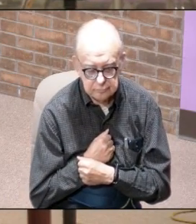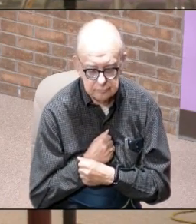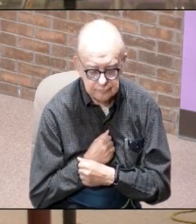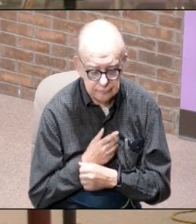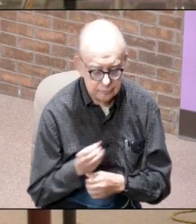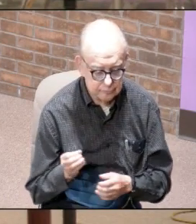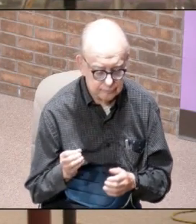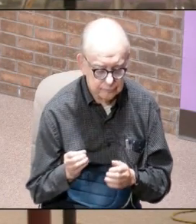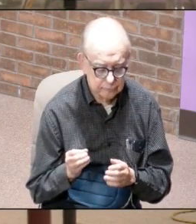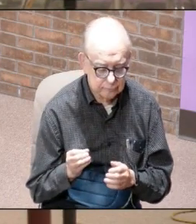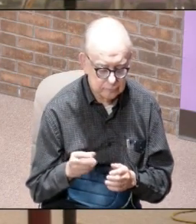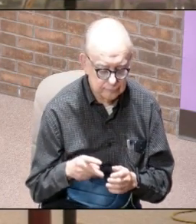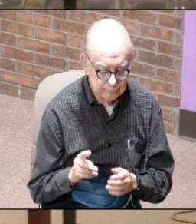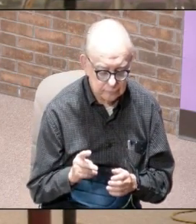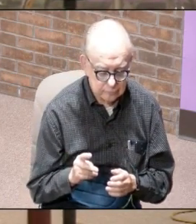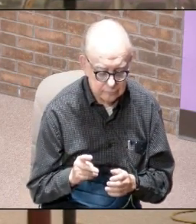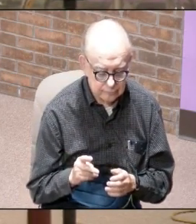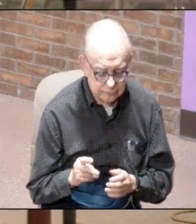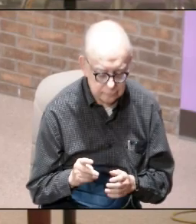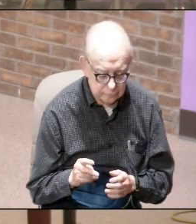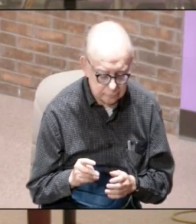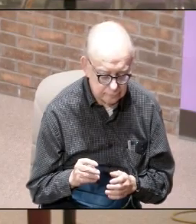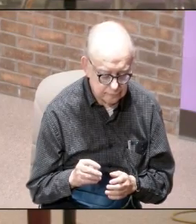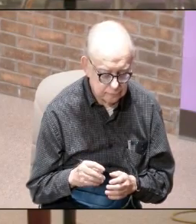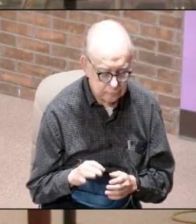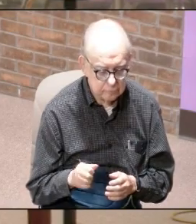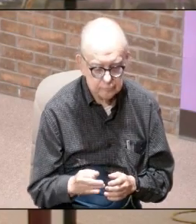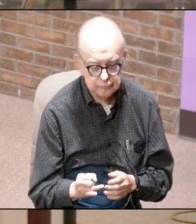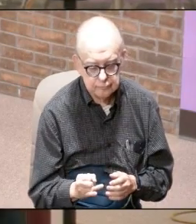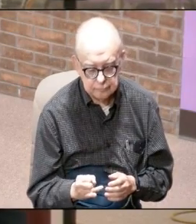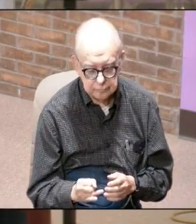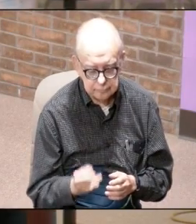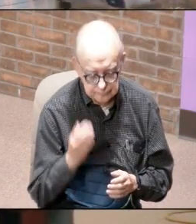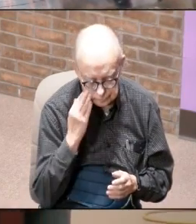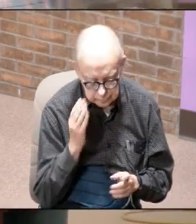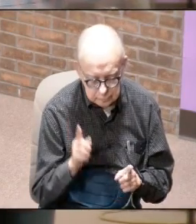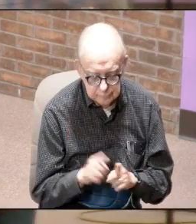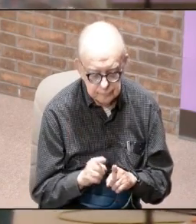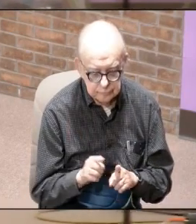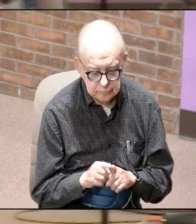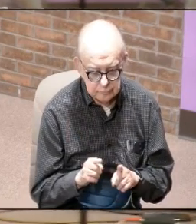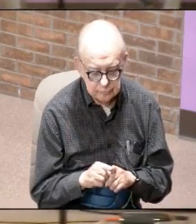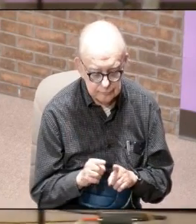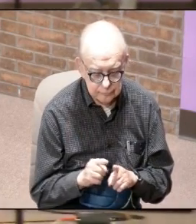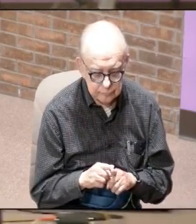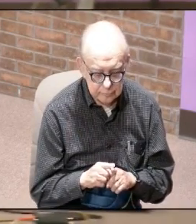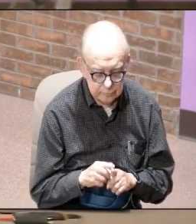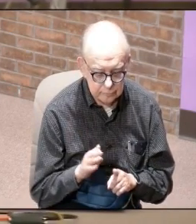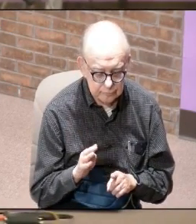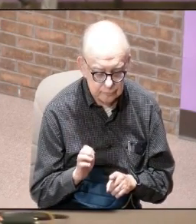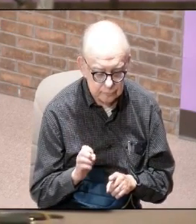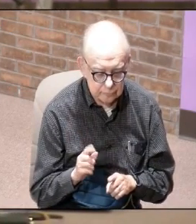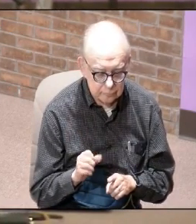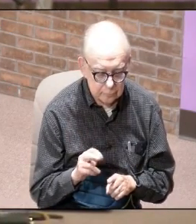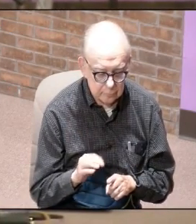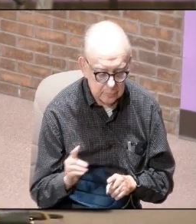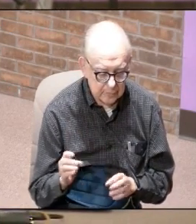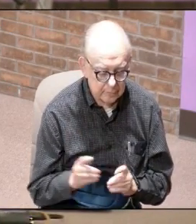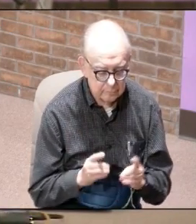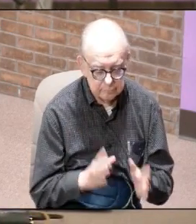and he began to say he began to be known as what was called the beloved disciple